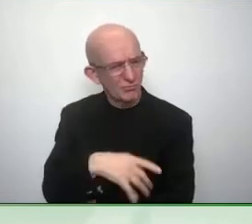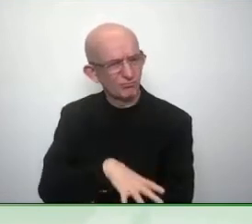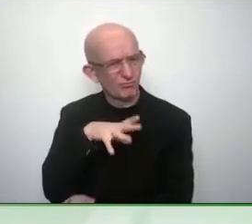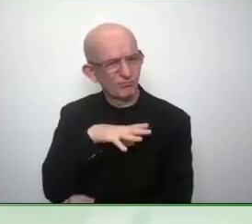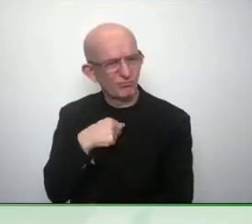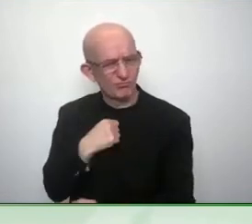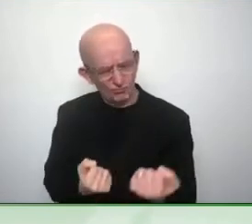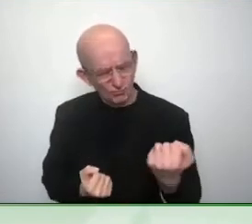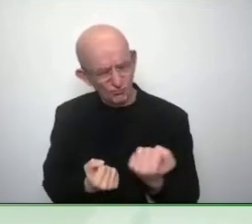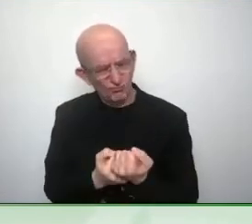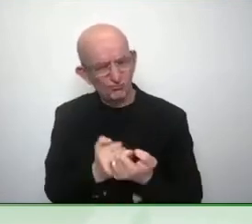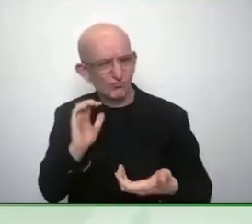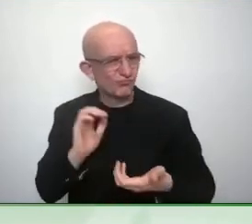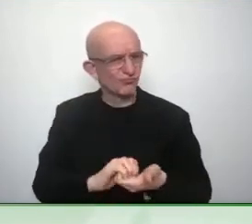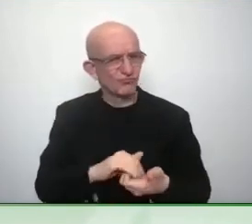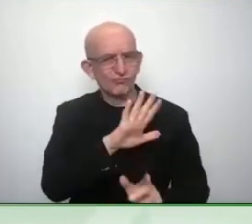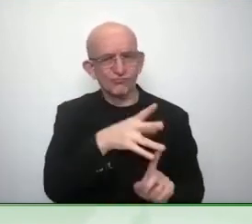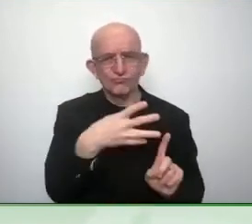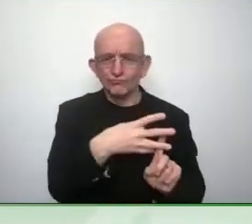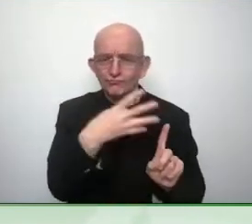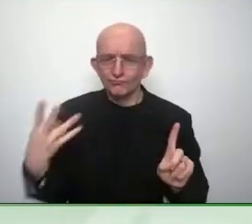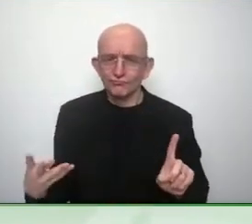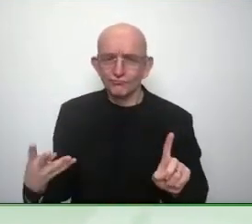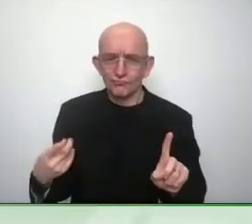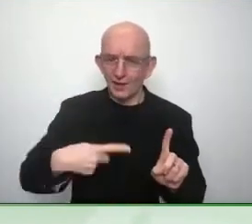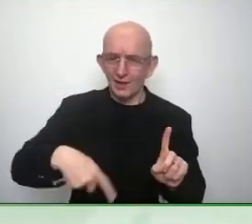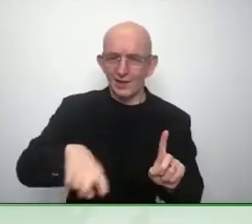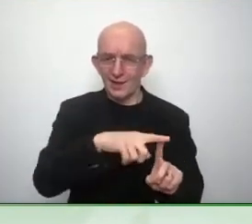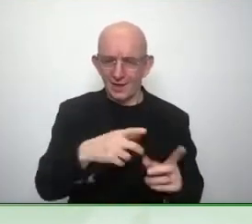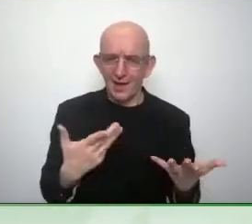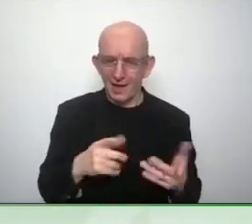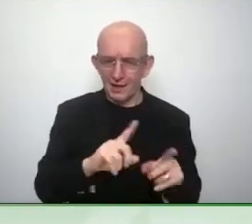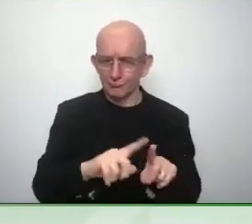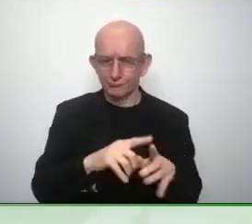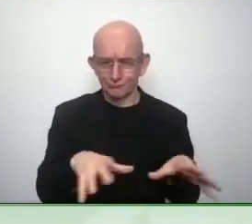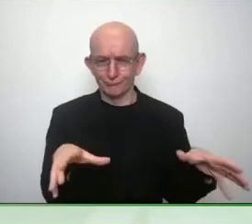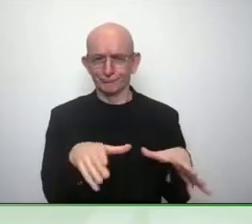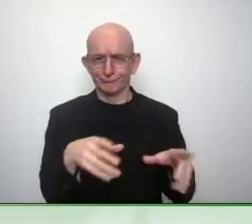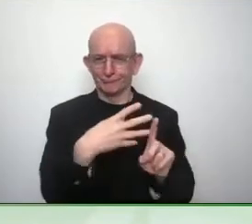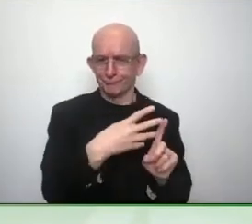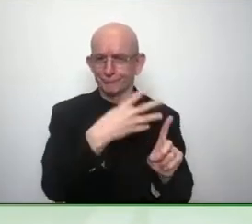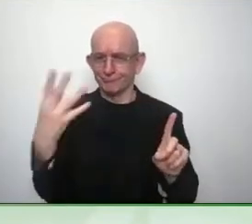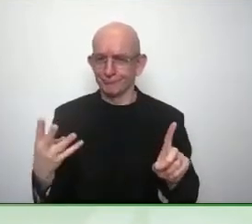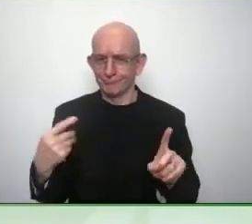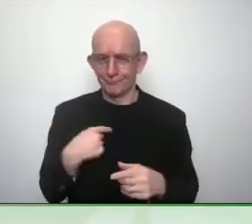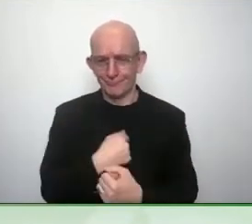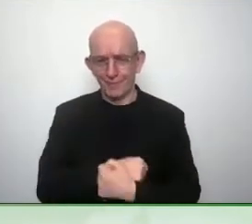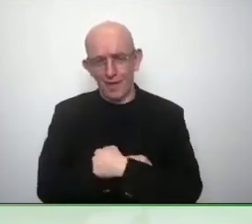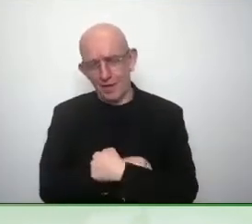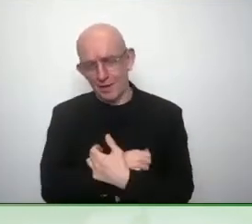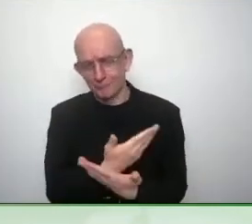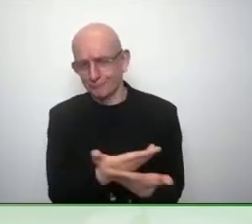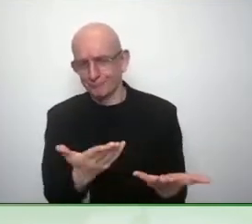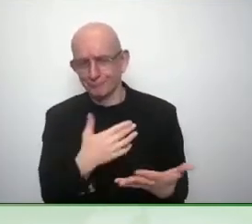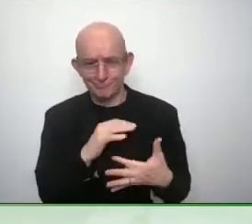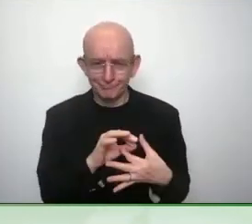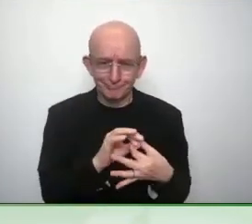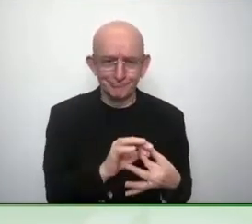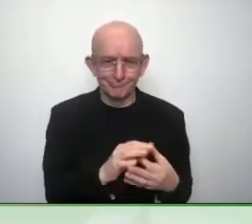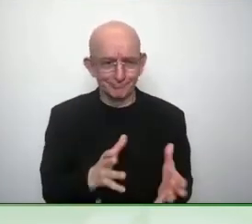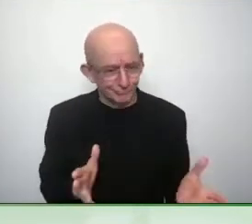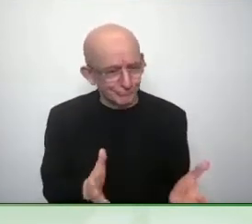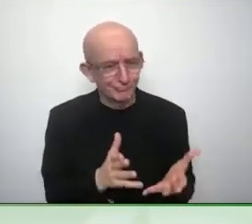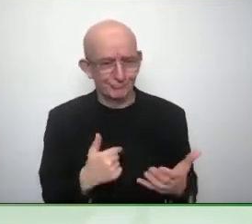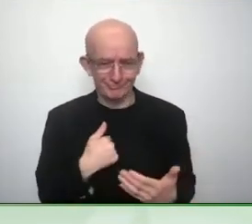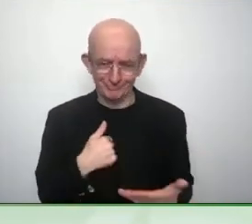letters is because those are words that have been used to hurt them and they're taking their words back so dr le mondre said he also